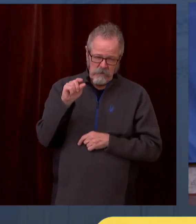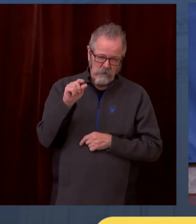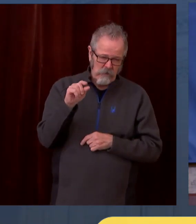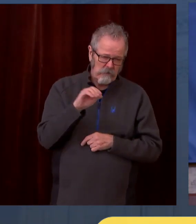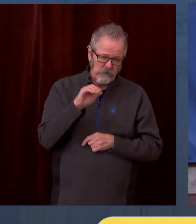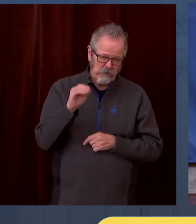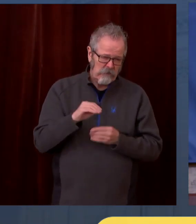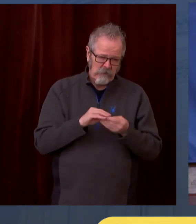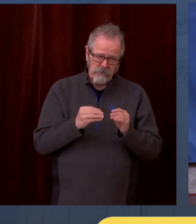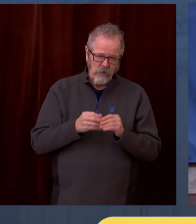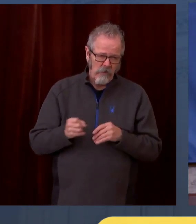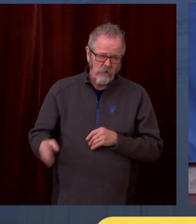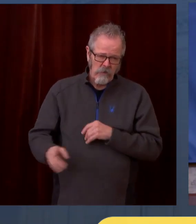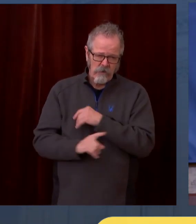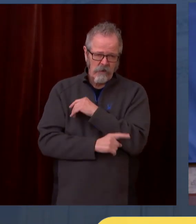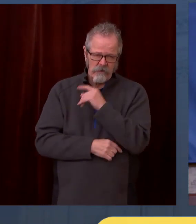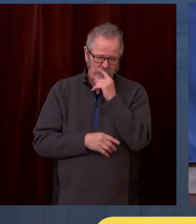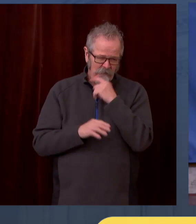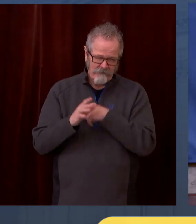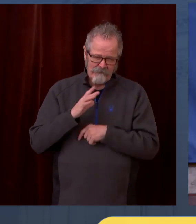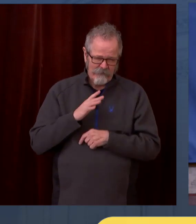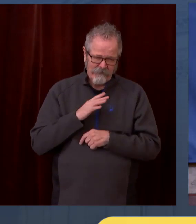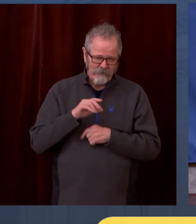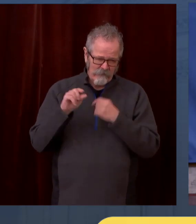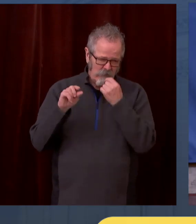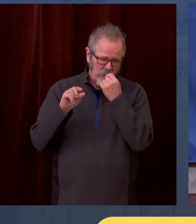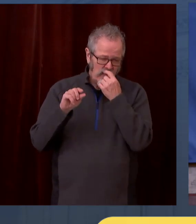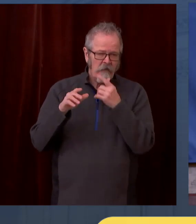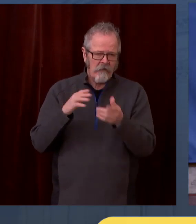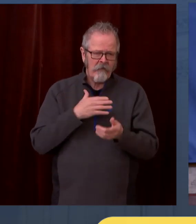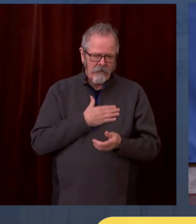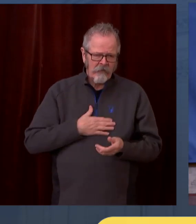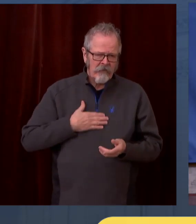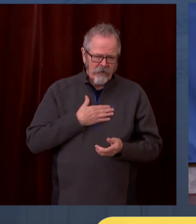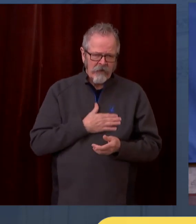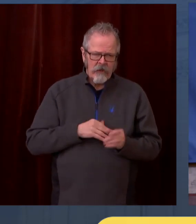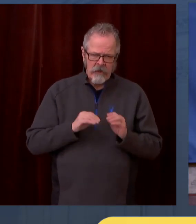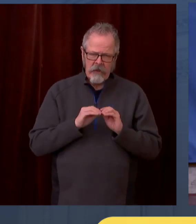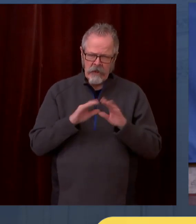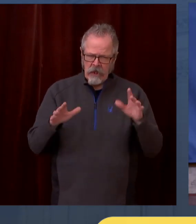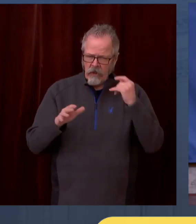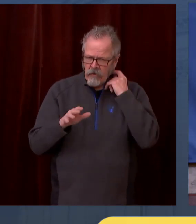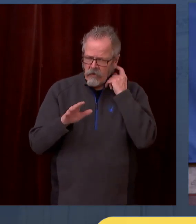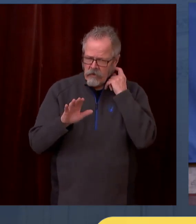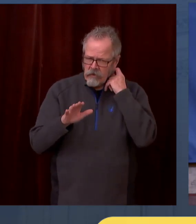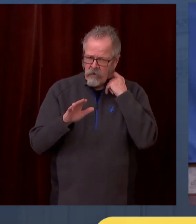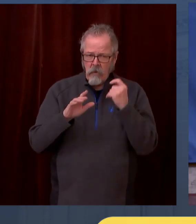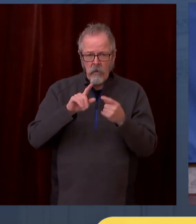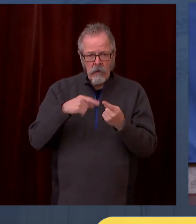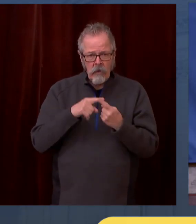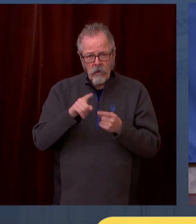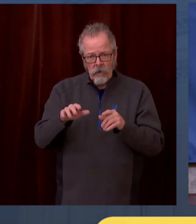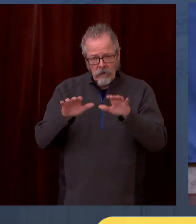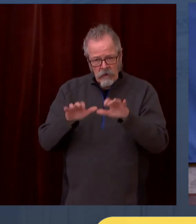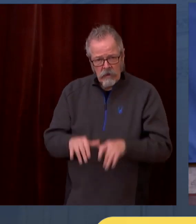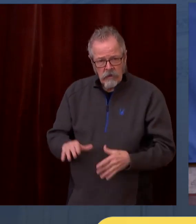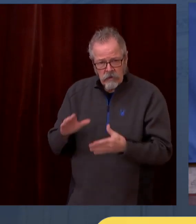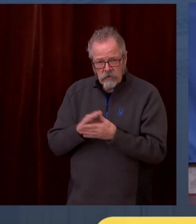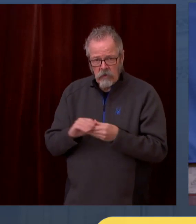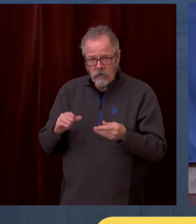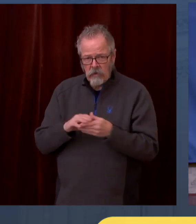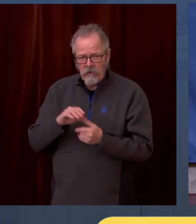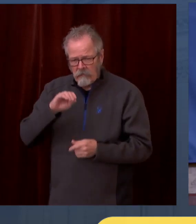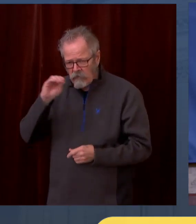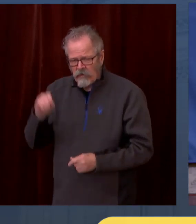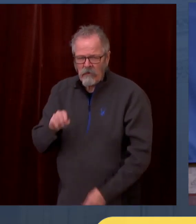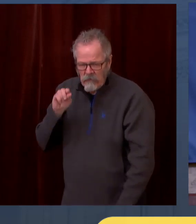think most people would agree. We've had tremendous success in preventing wastage. And I want to thank everybody who's been so flexible